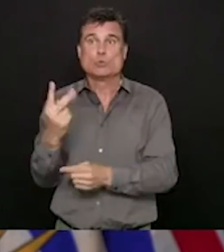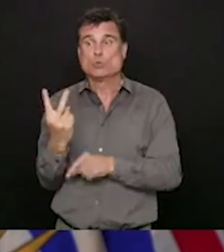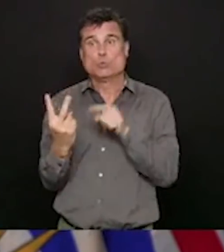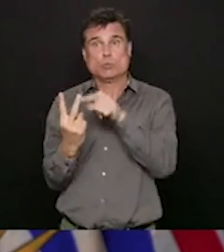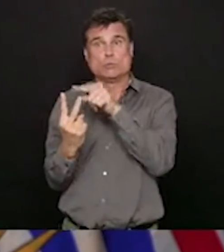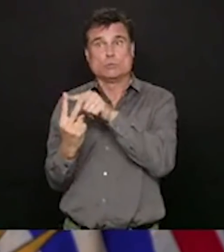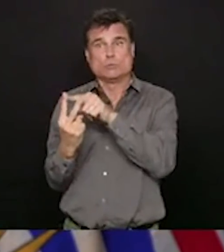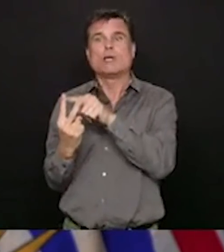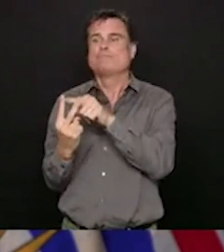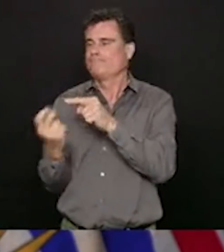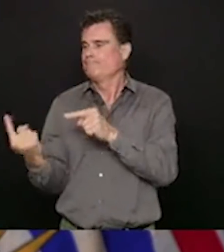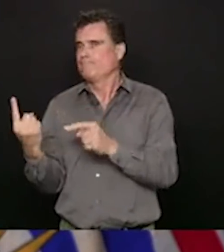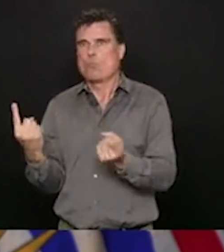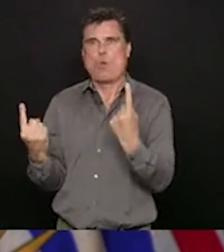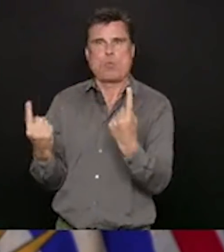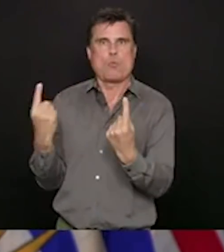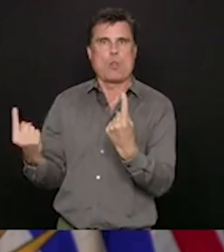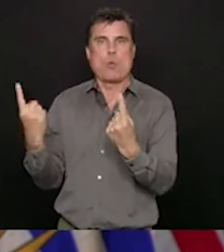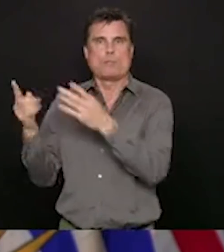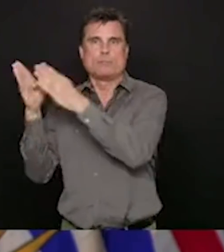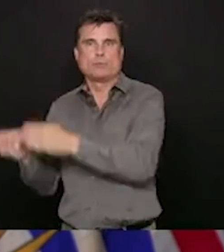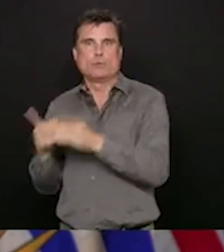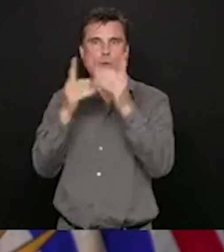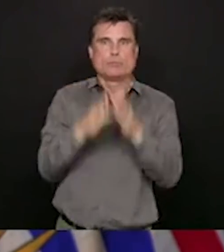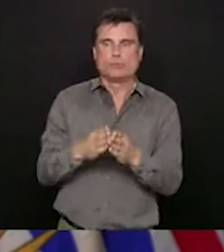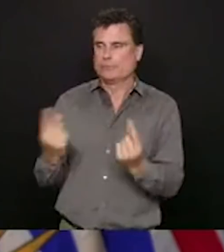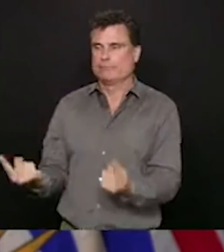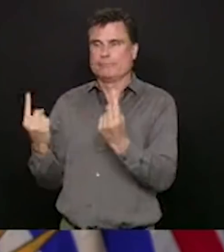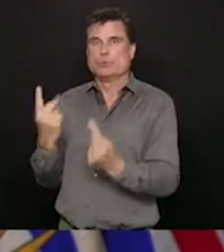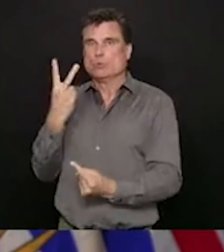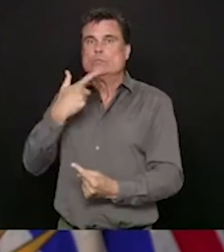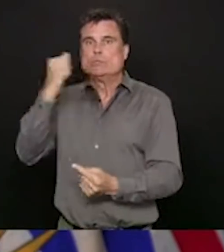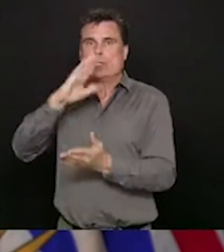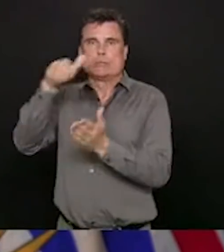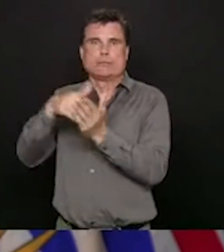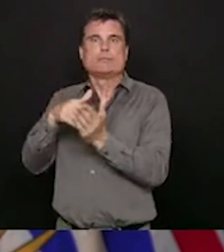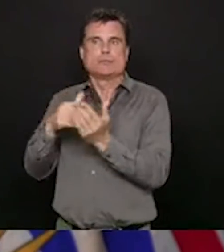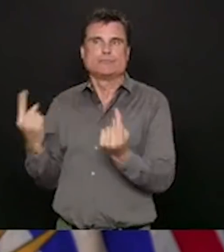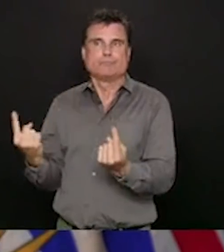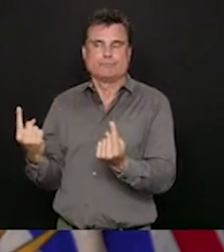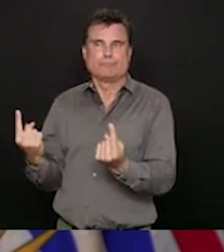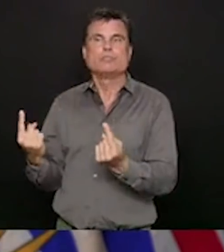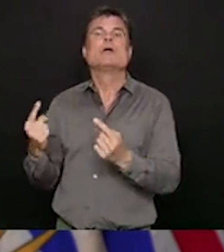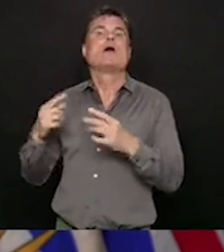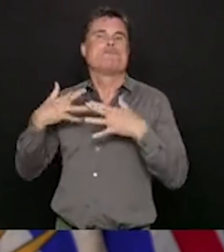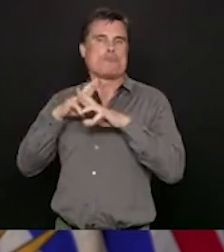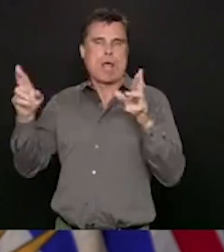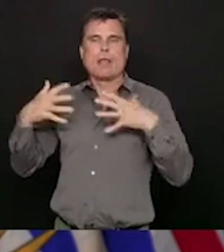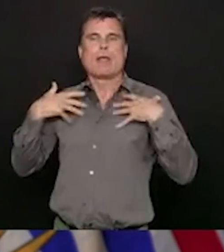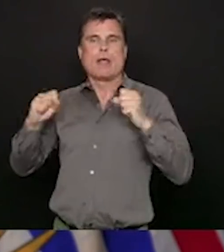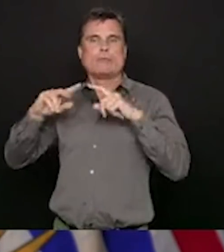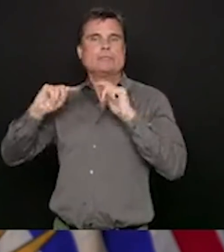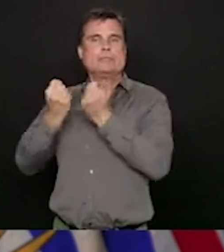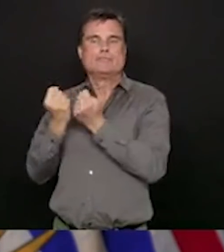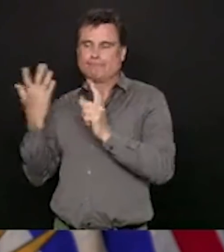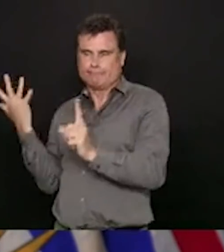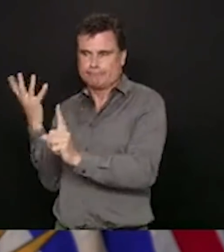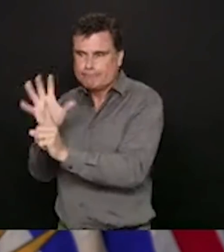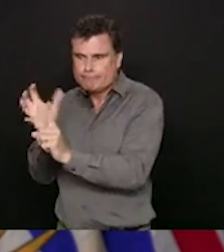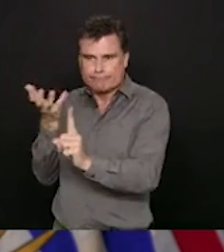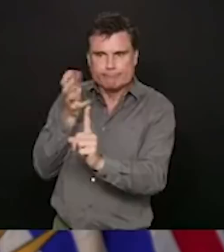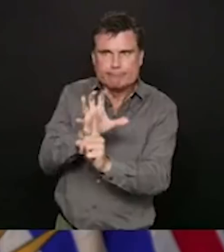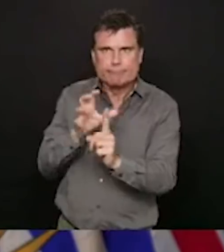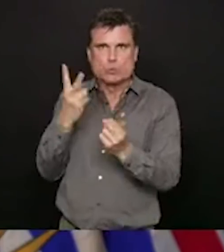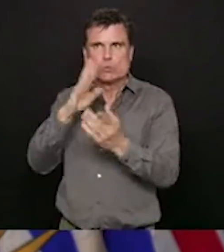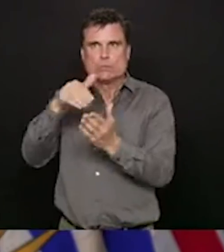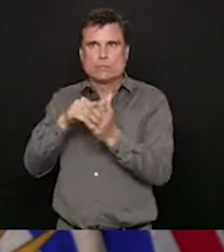positive and an outbreak response is ongoing. One of those is in Clayton Heights, and the other is Langley Lodge